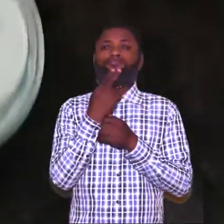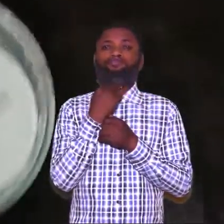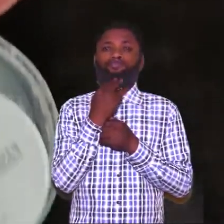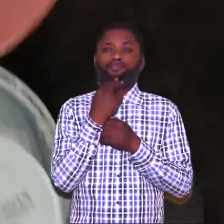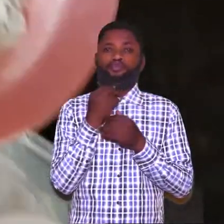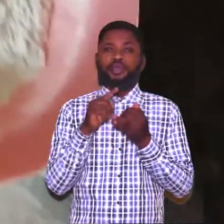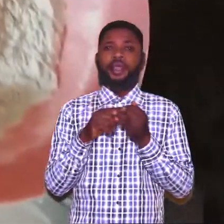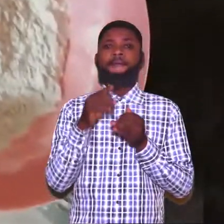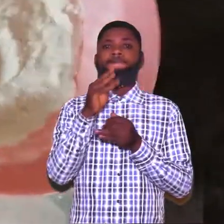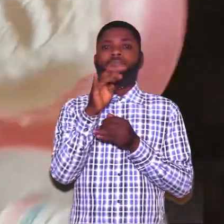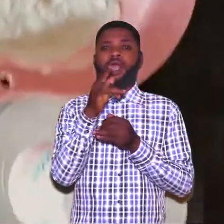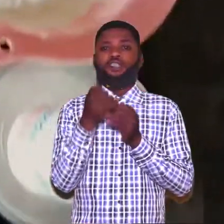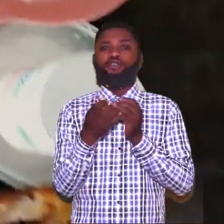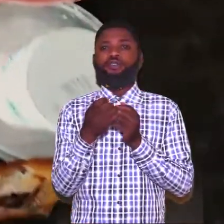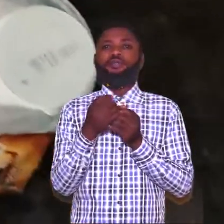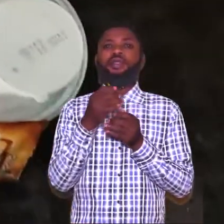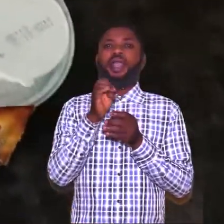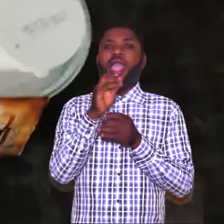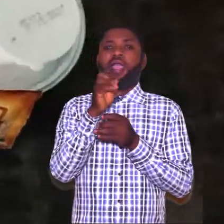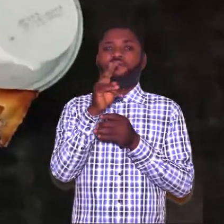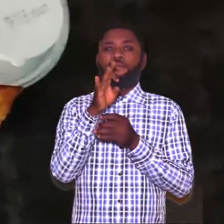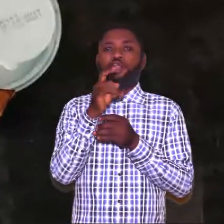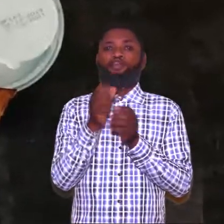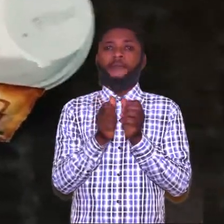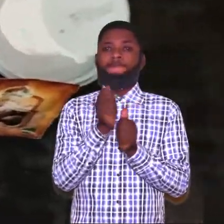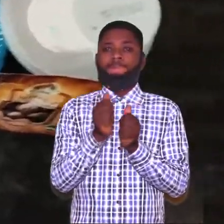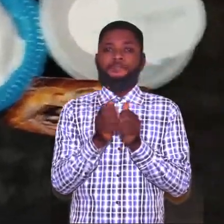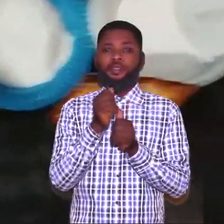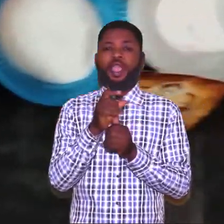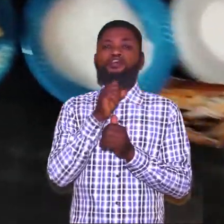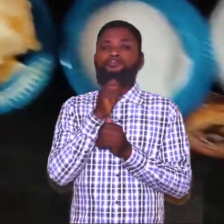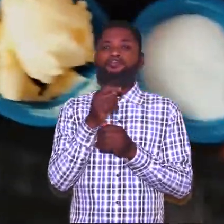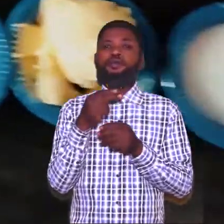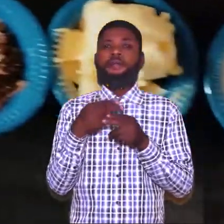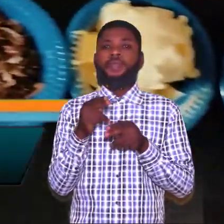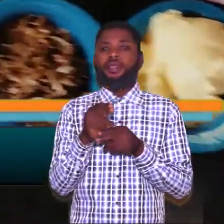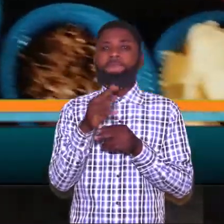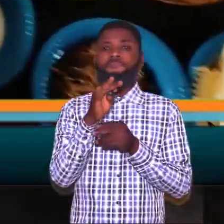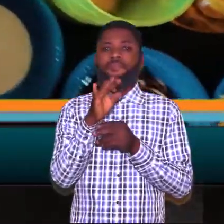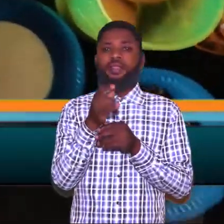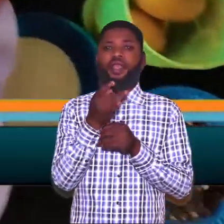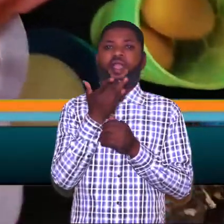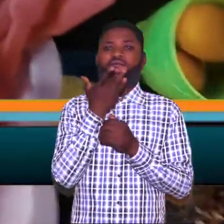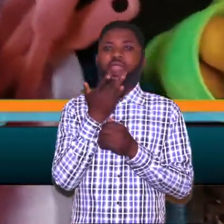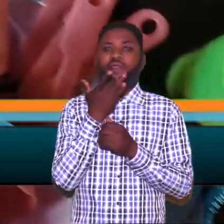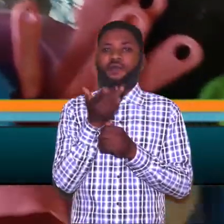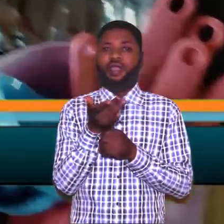sugar, margarine, evaporated milk, nutmeg, flavour,